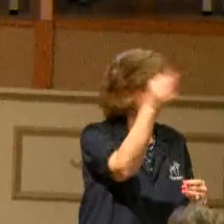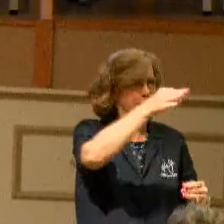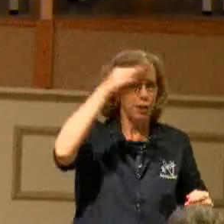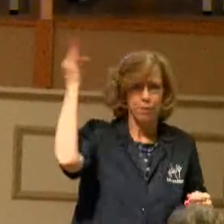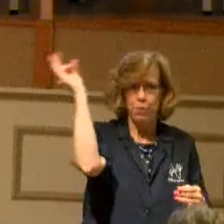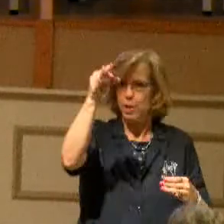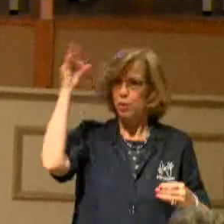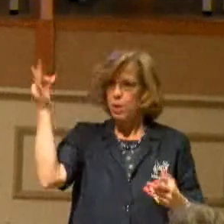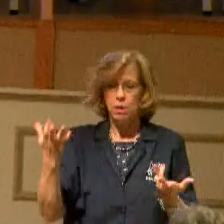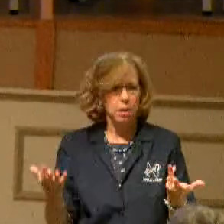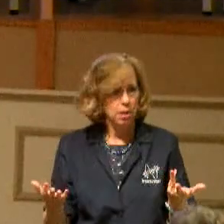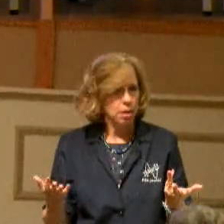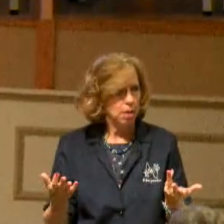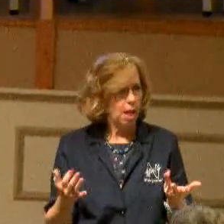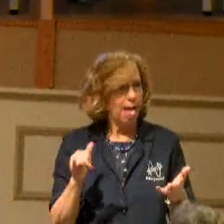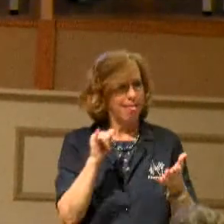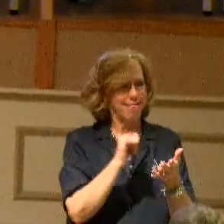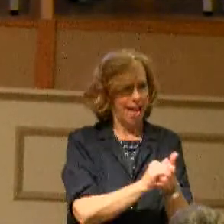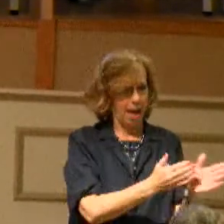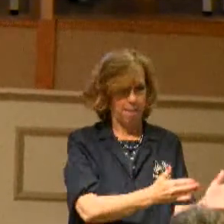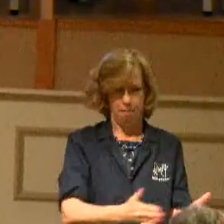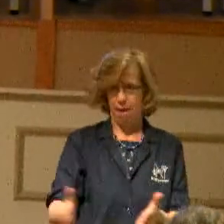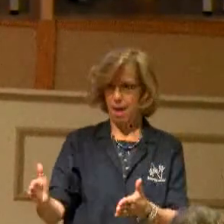is based on that right there.